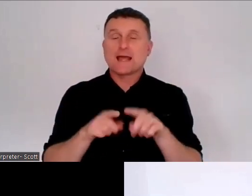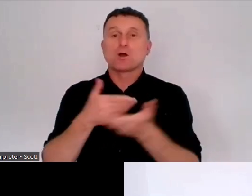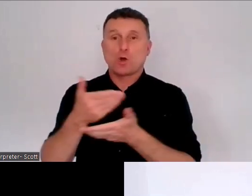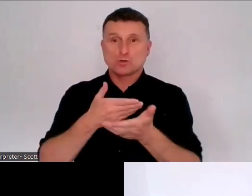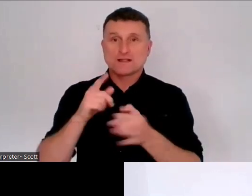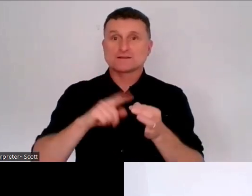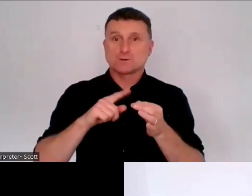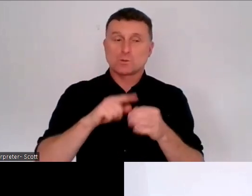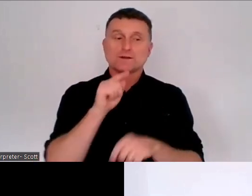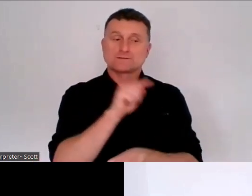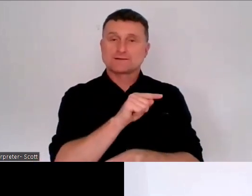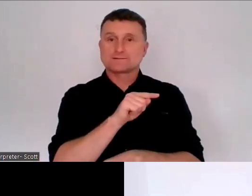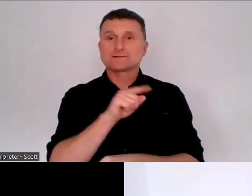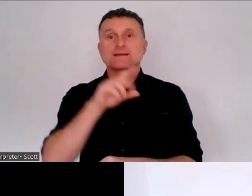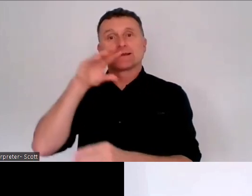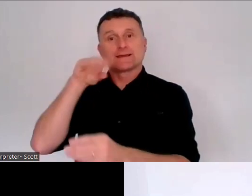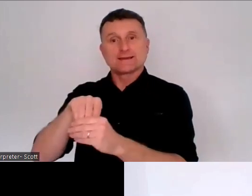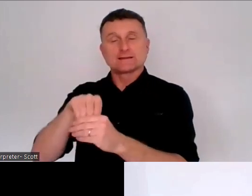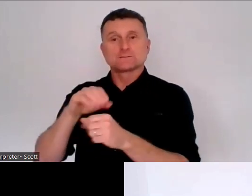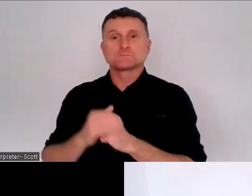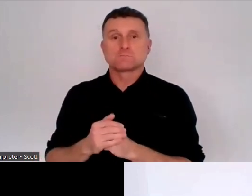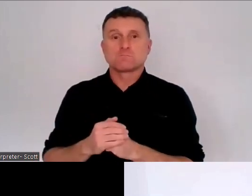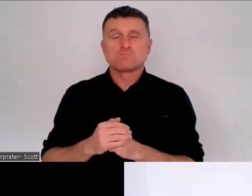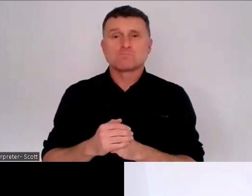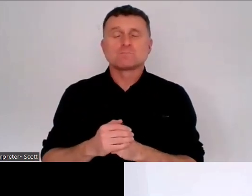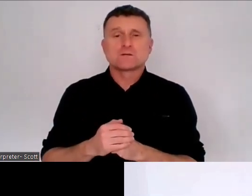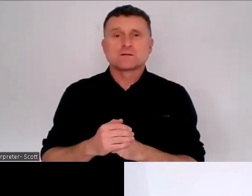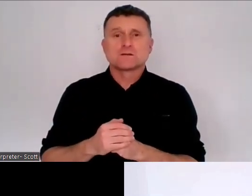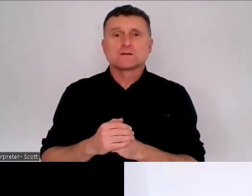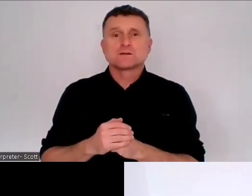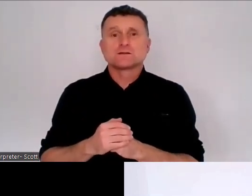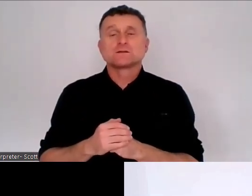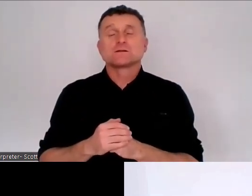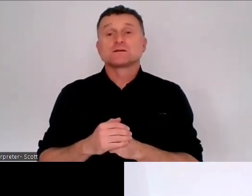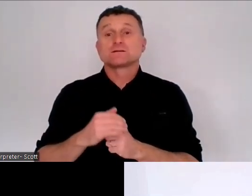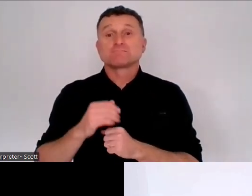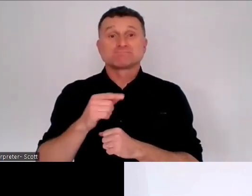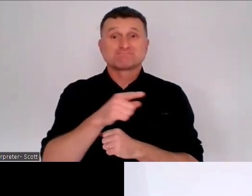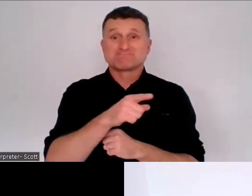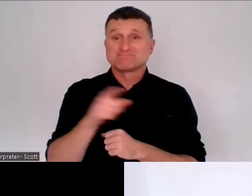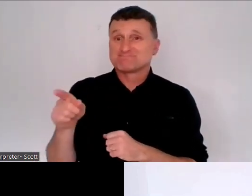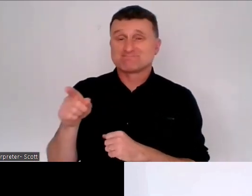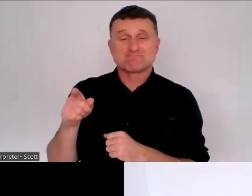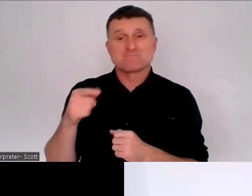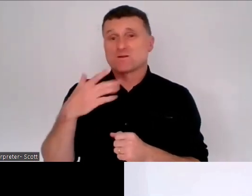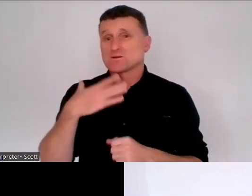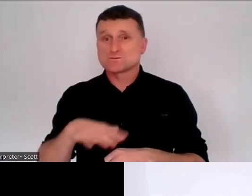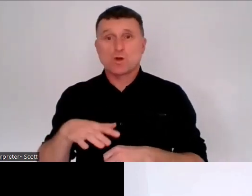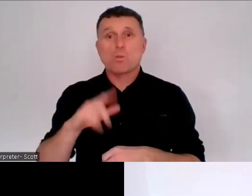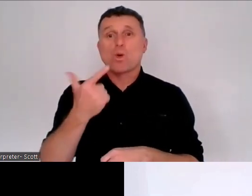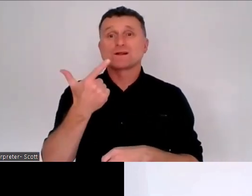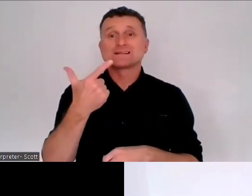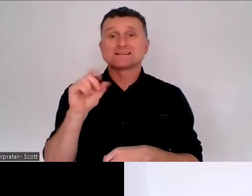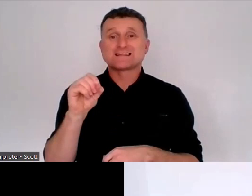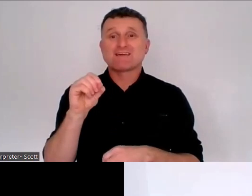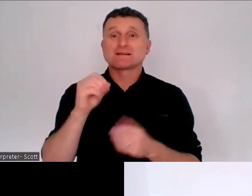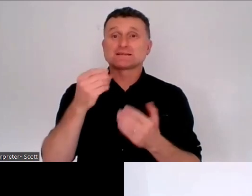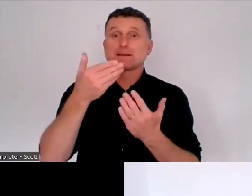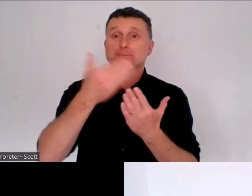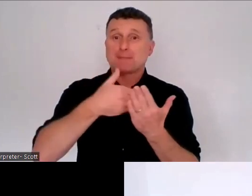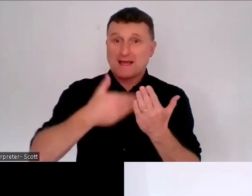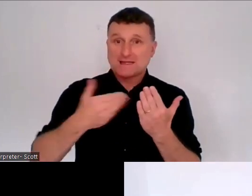people who are not in a position to read a 70 page preliminary issues paper, but